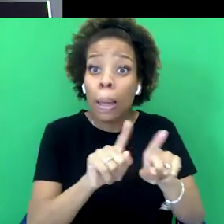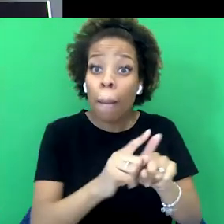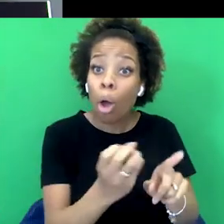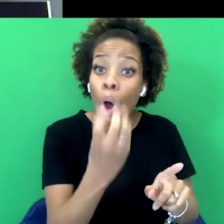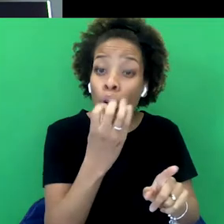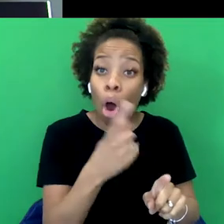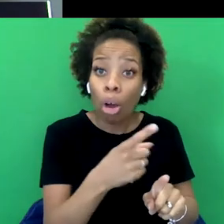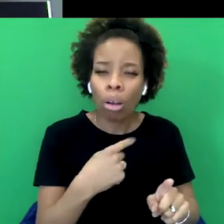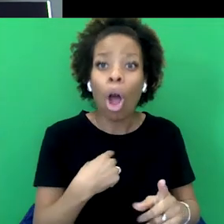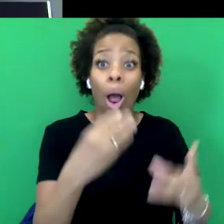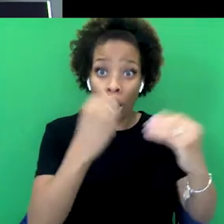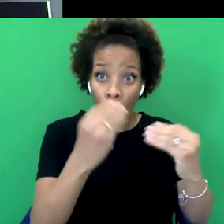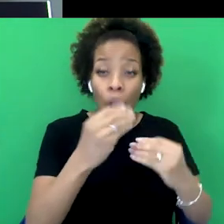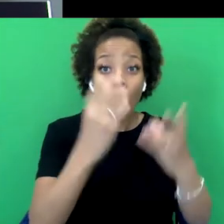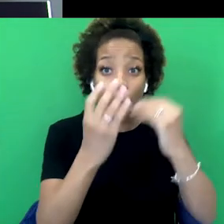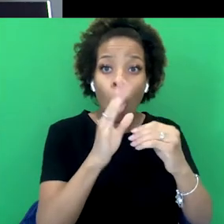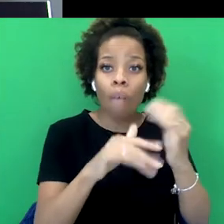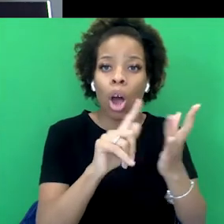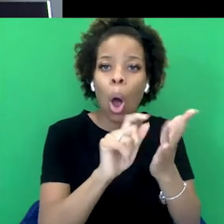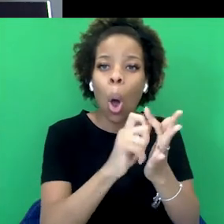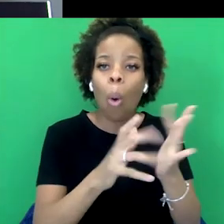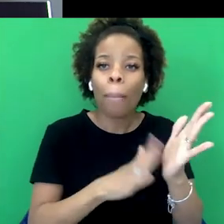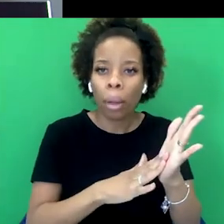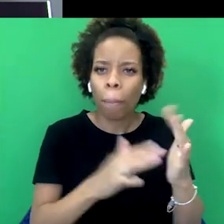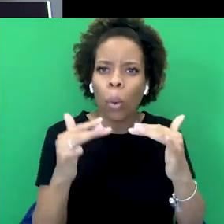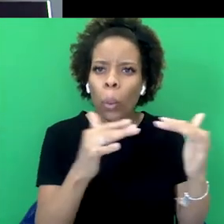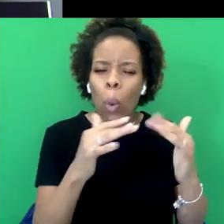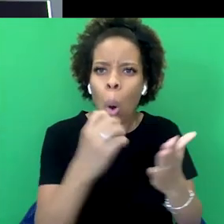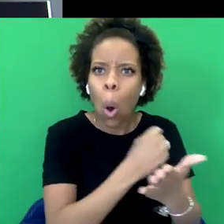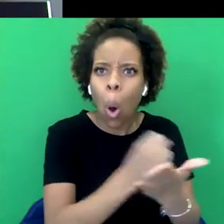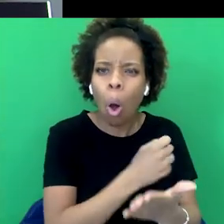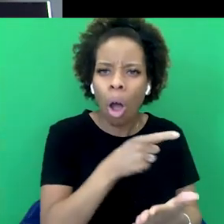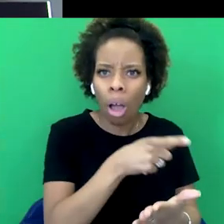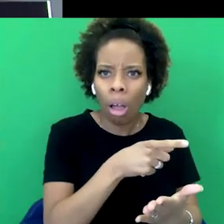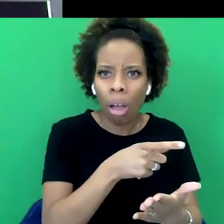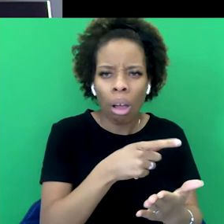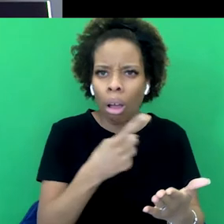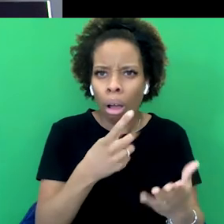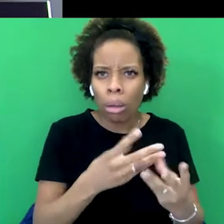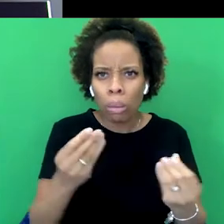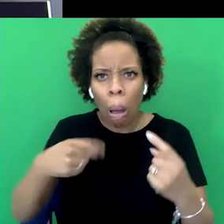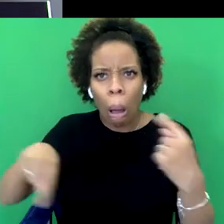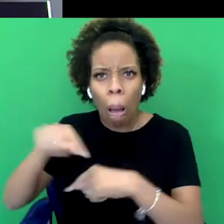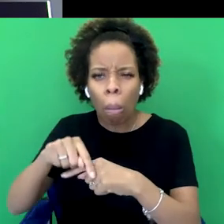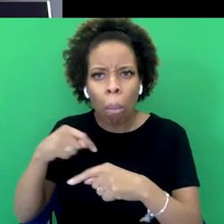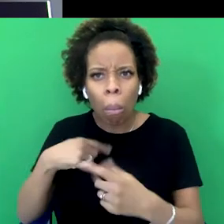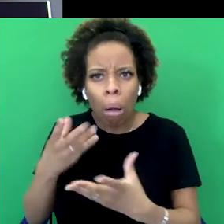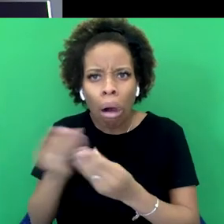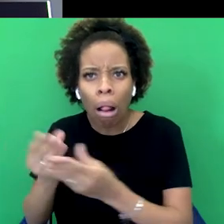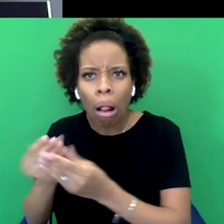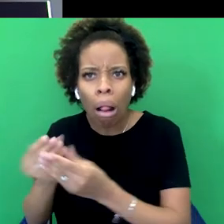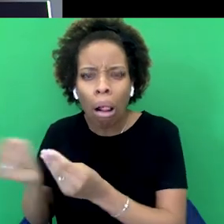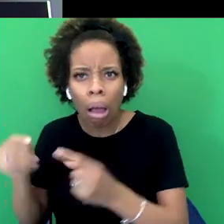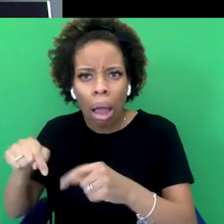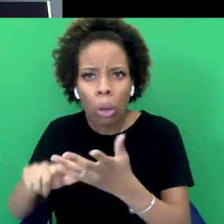Opium Wars, probably in quite a propaganda way, you know. Whereas I don't think the knowledge of the Opium Wars is very low in the UK,